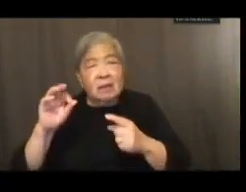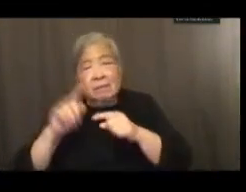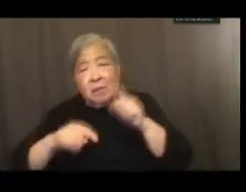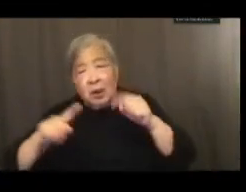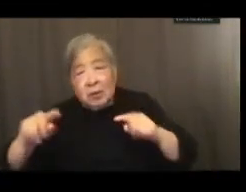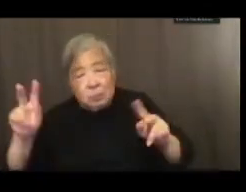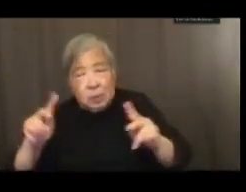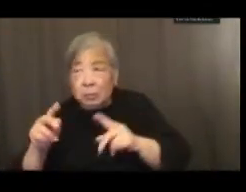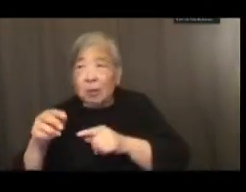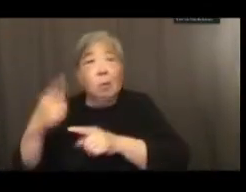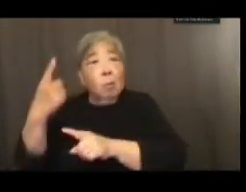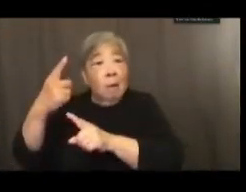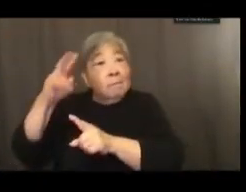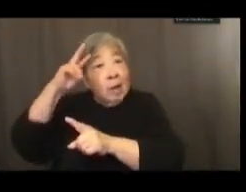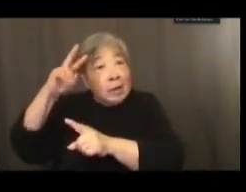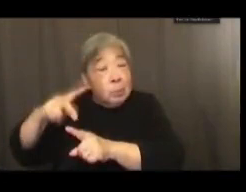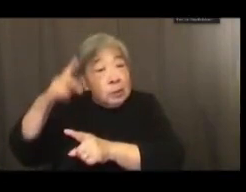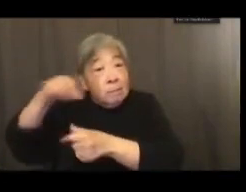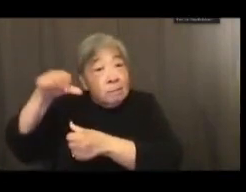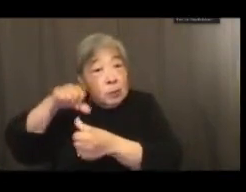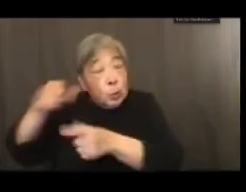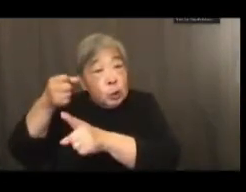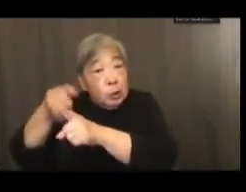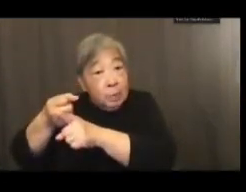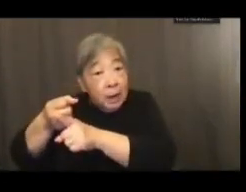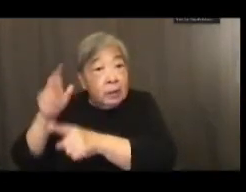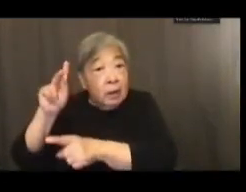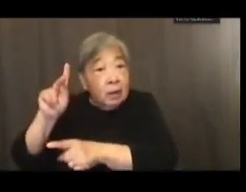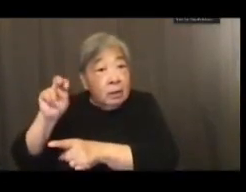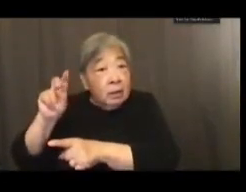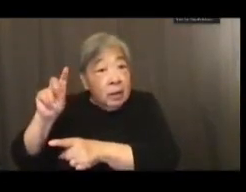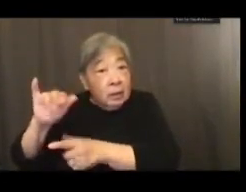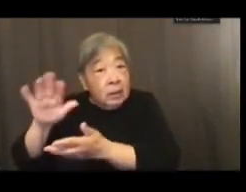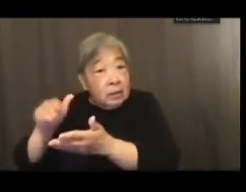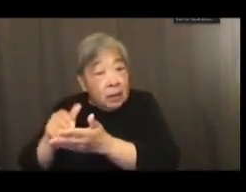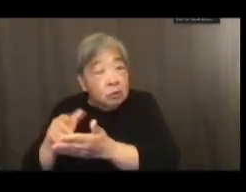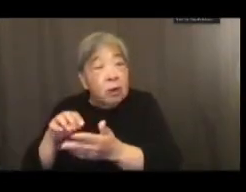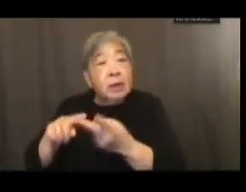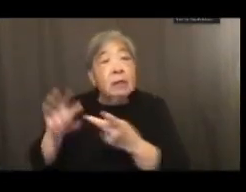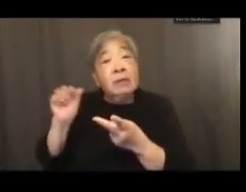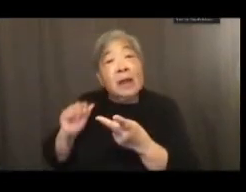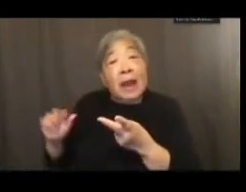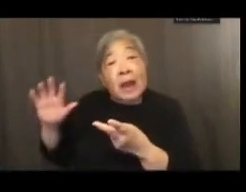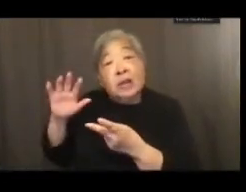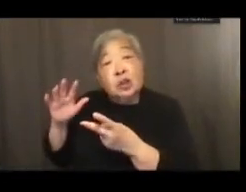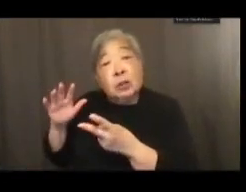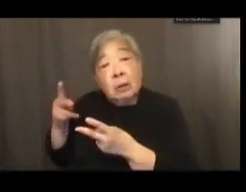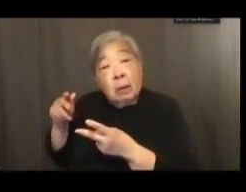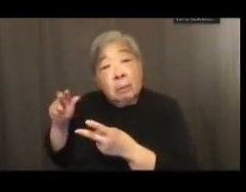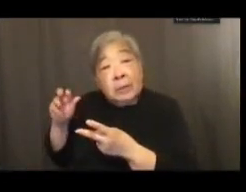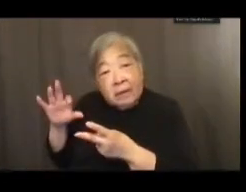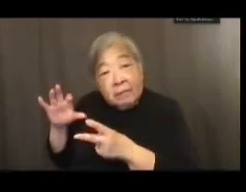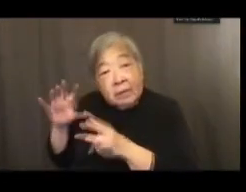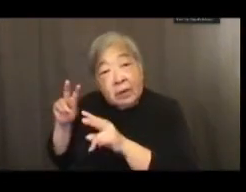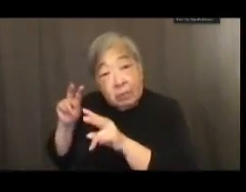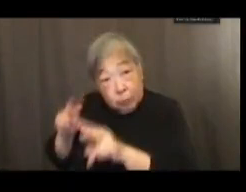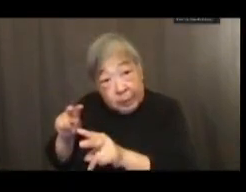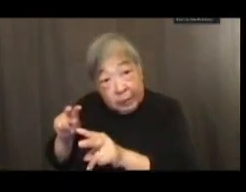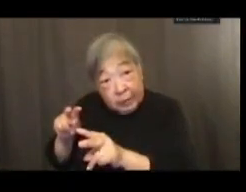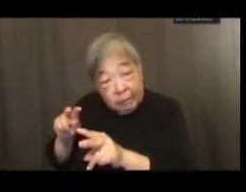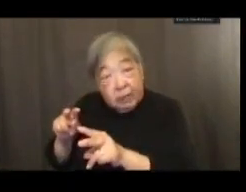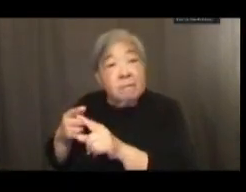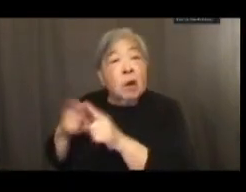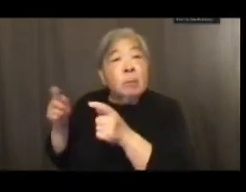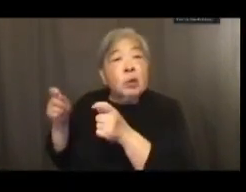Vice President for Social Impact at the Kennedy Center, and the Asian Pacific Perspectives of Roberto Uno, Director